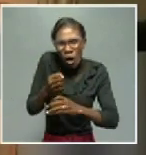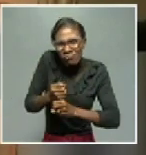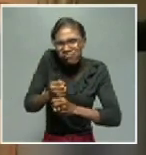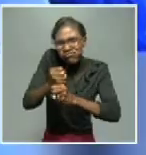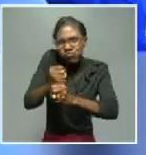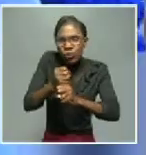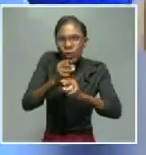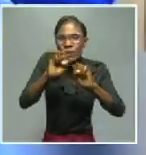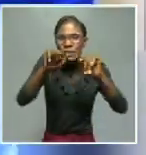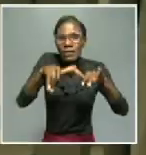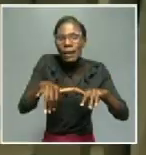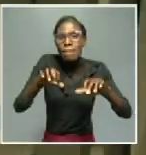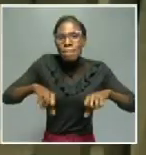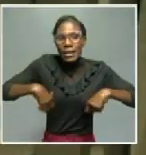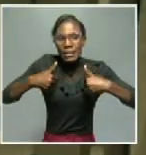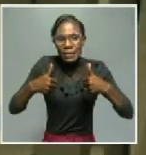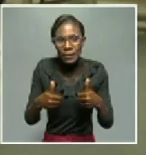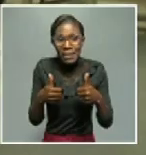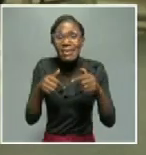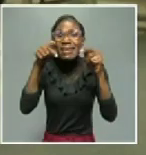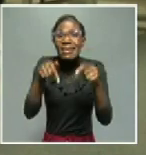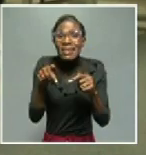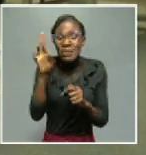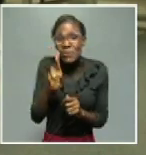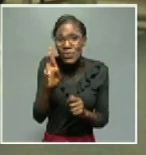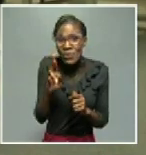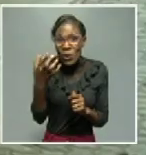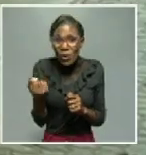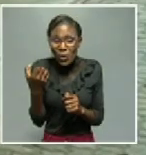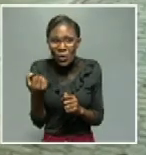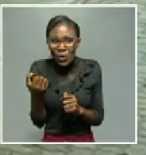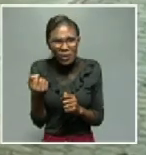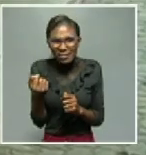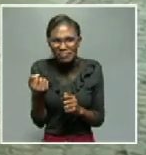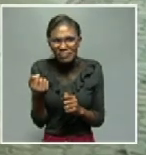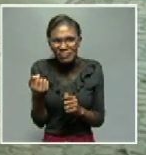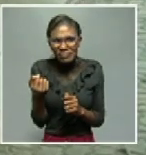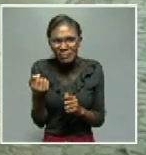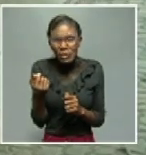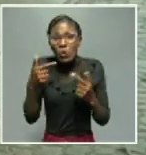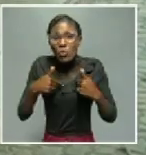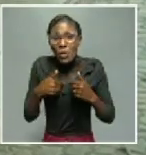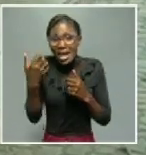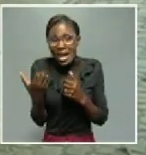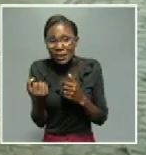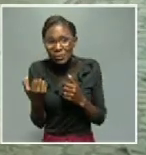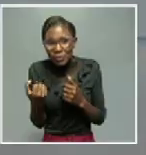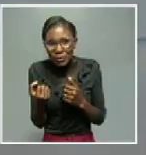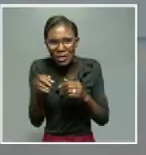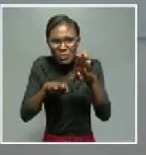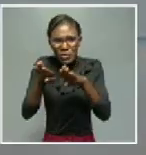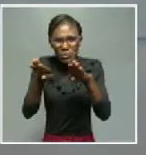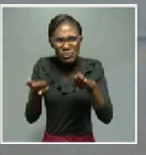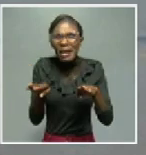our regions equally, we have been part and parcel of this process. And we have actually been implementing the same